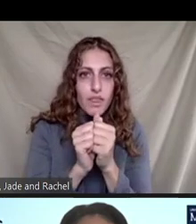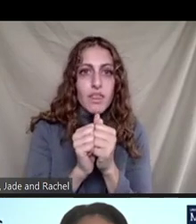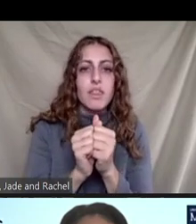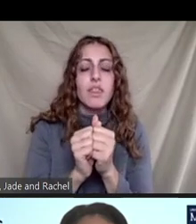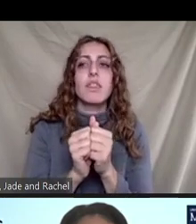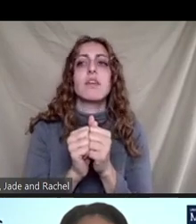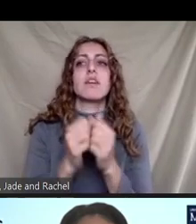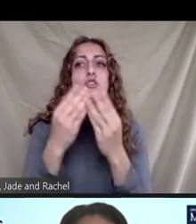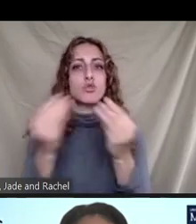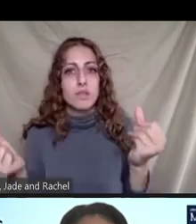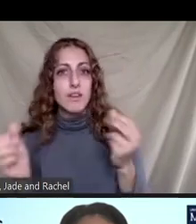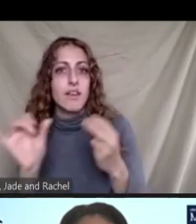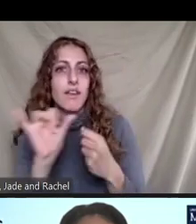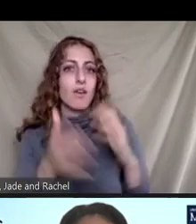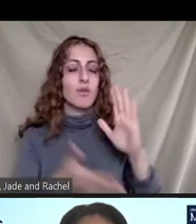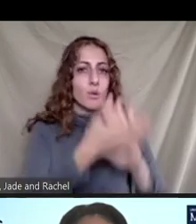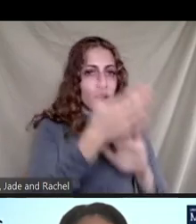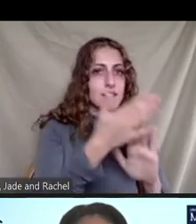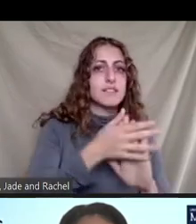daily municipal solid waste.